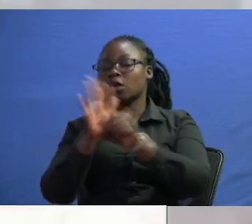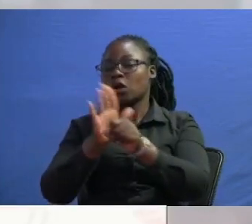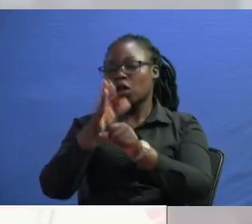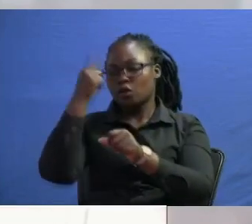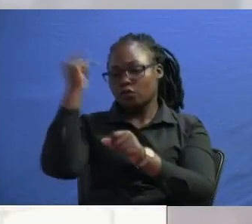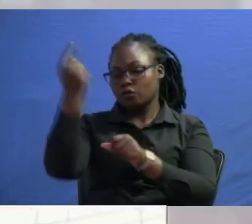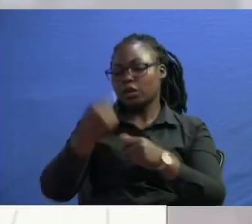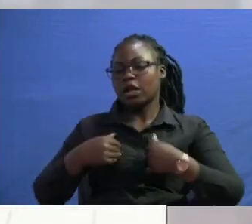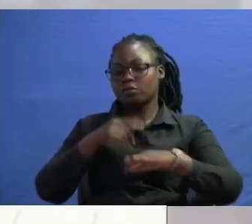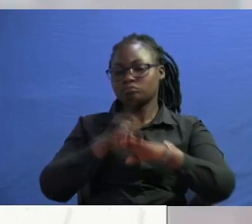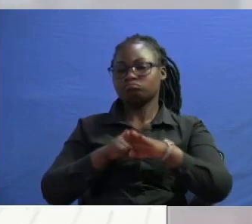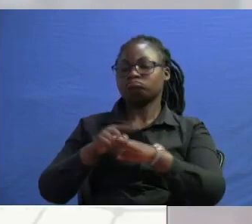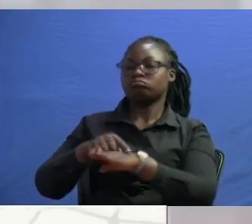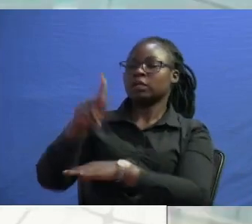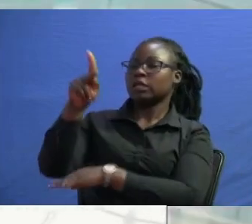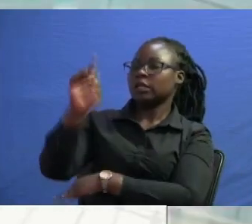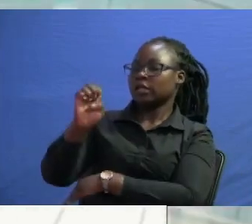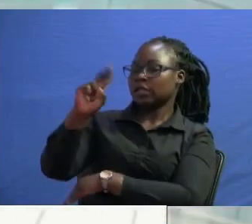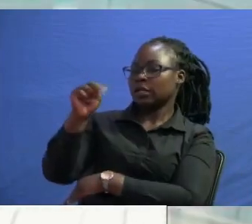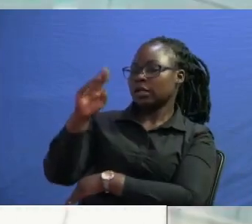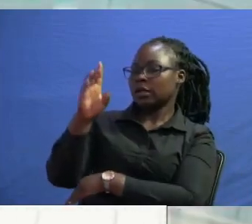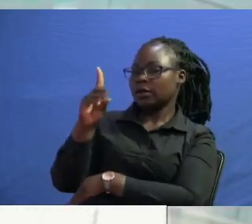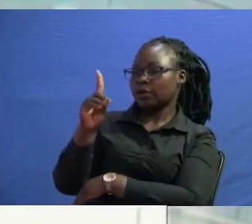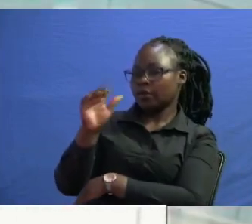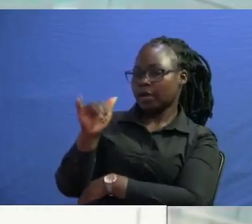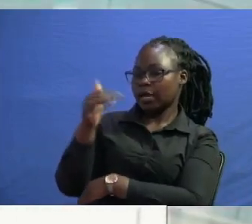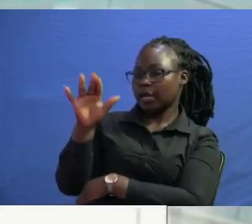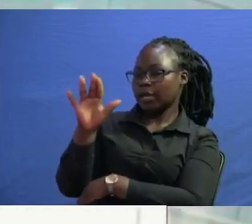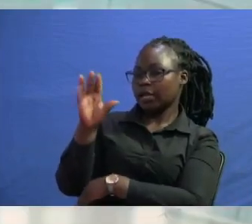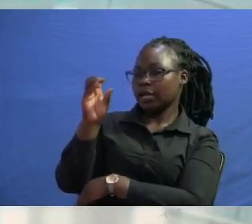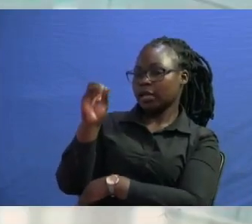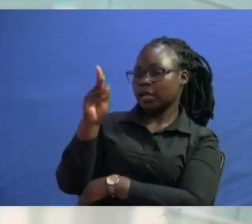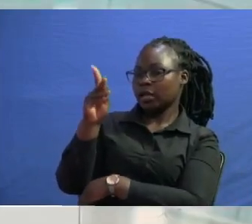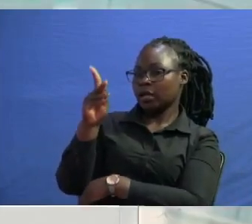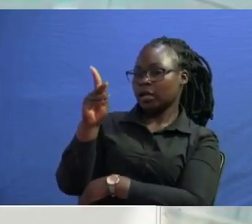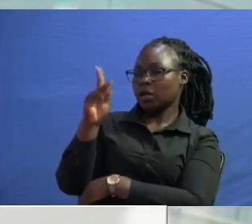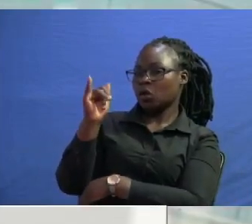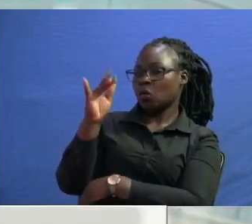uh kennedy on the qda you know nyanza coordinator and governance expert the center of your time